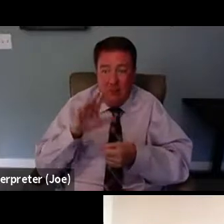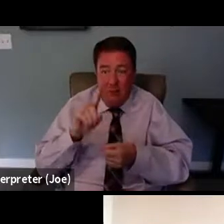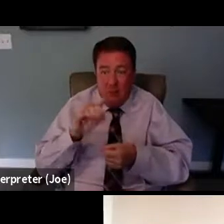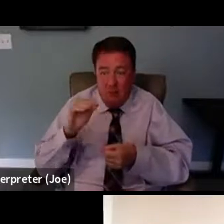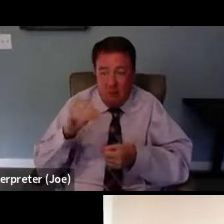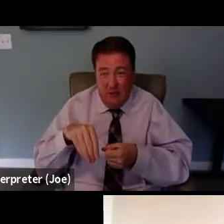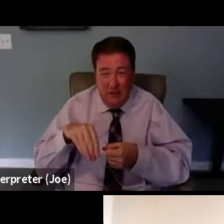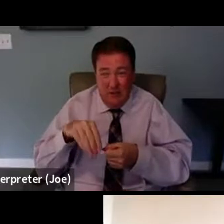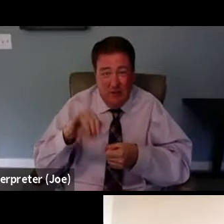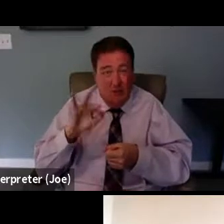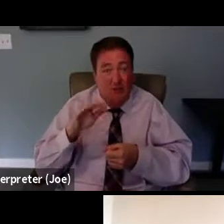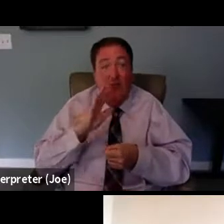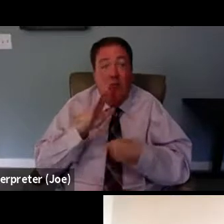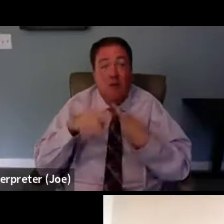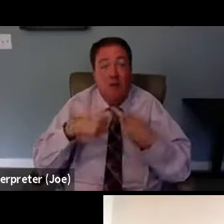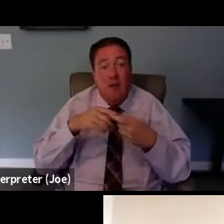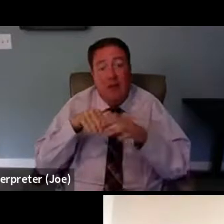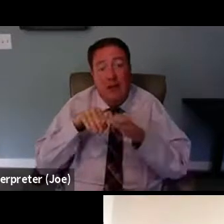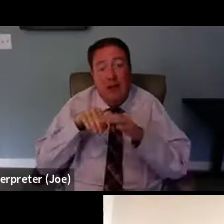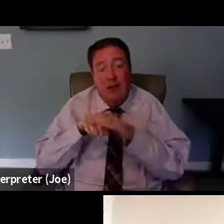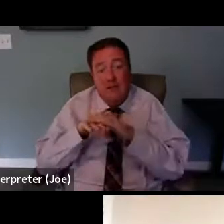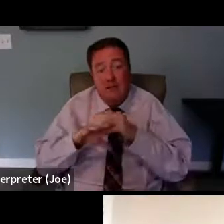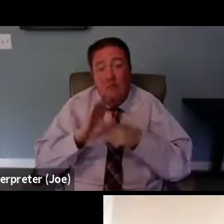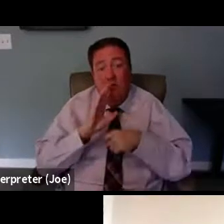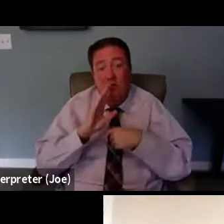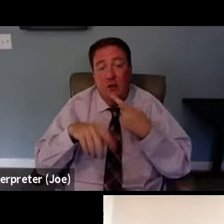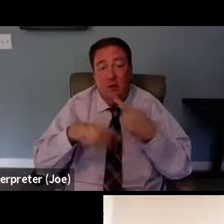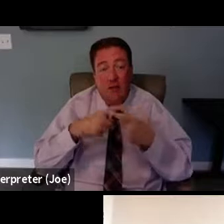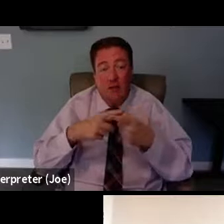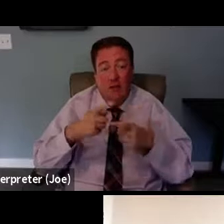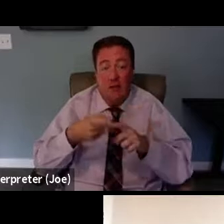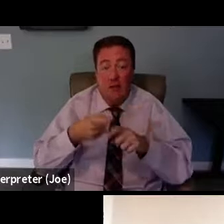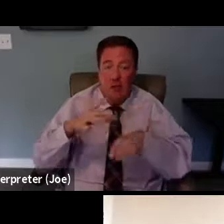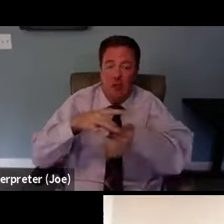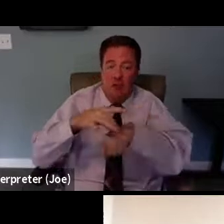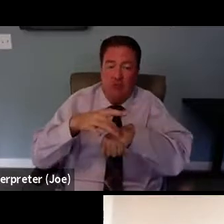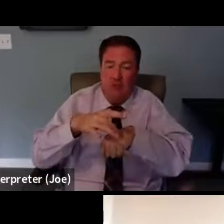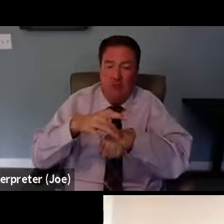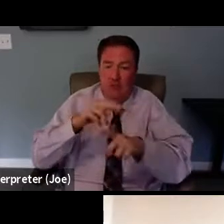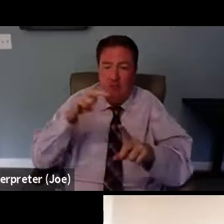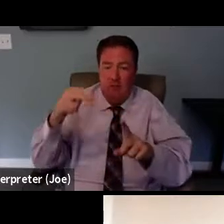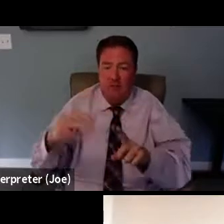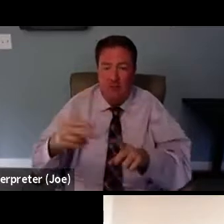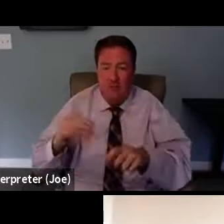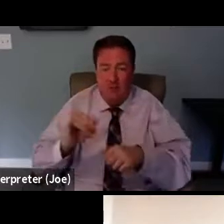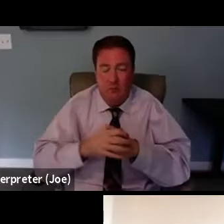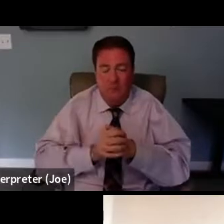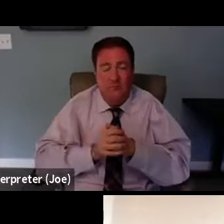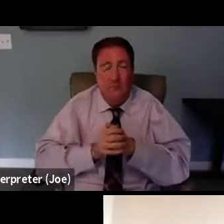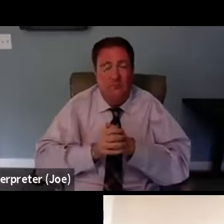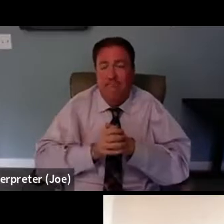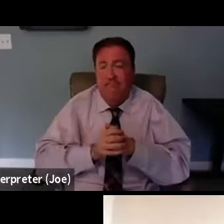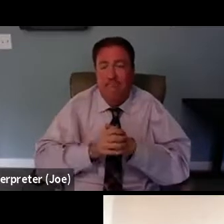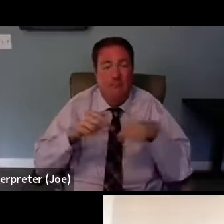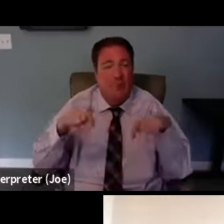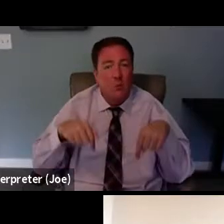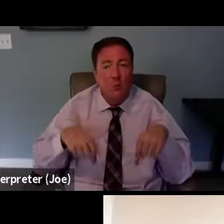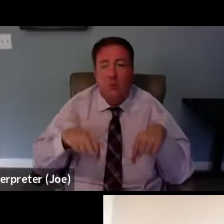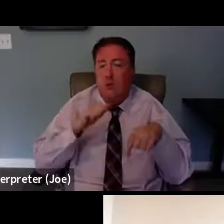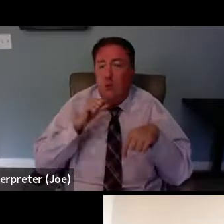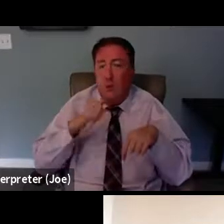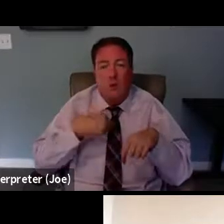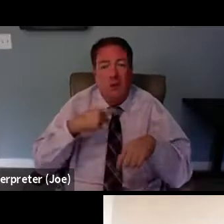when you're talking about access, we also looking at from a geographical standpoint, we don't have a public